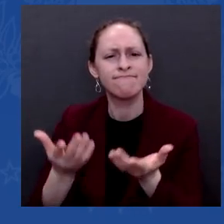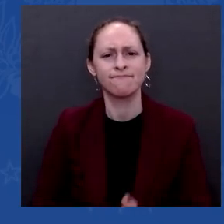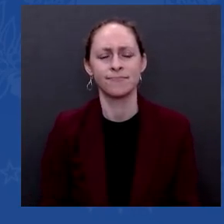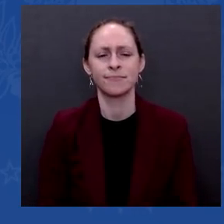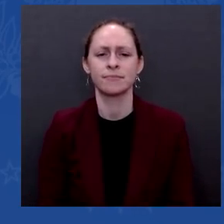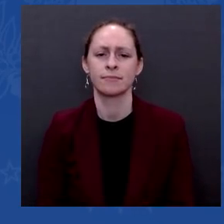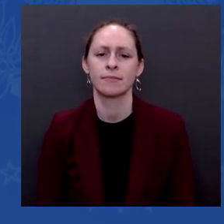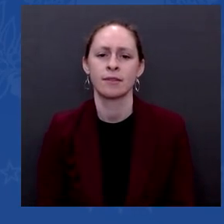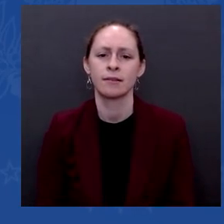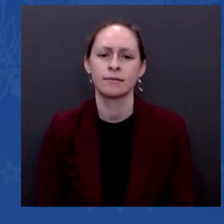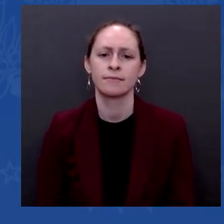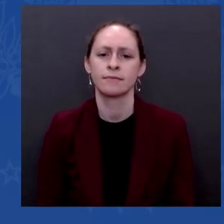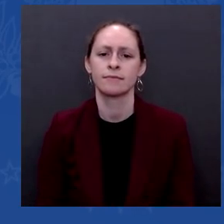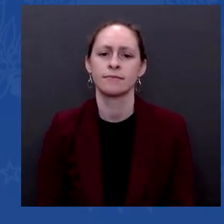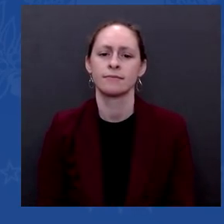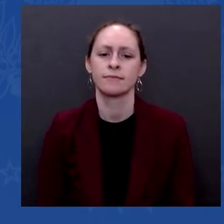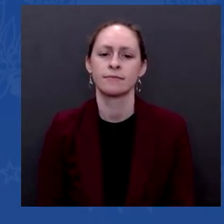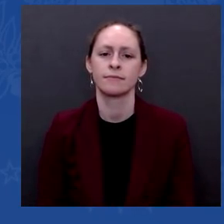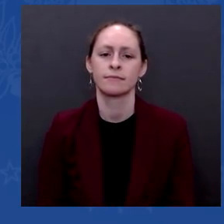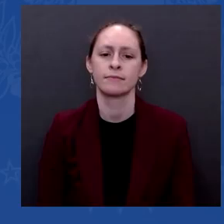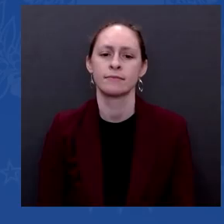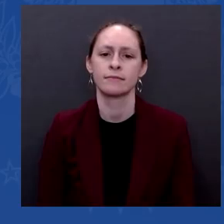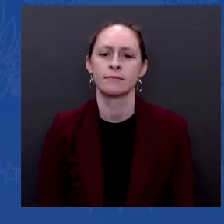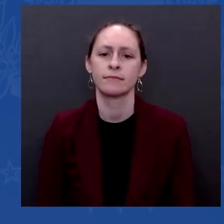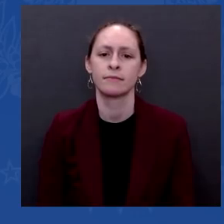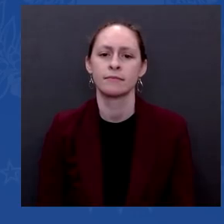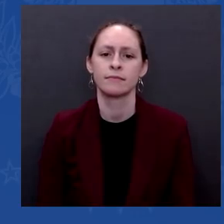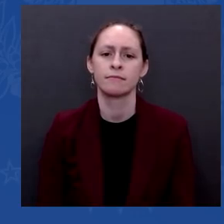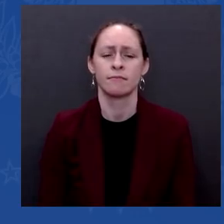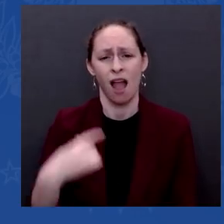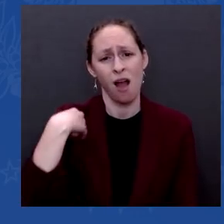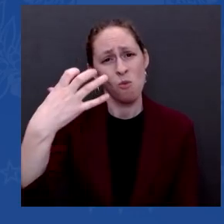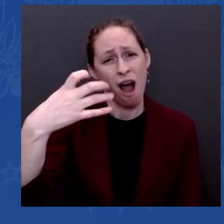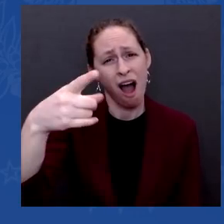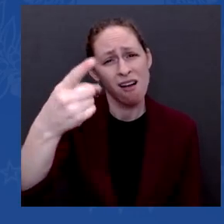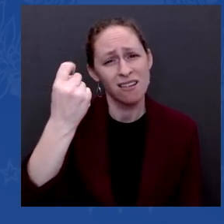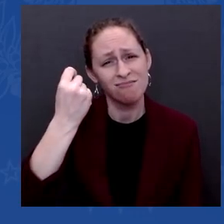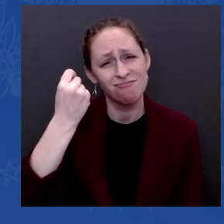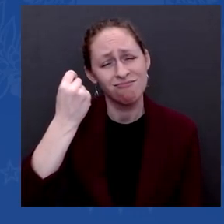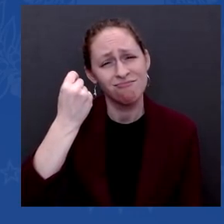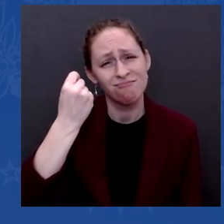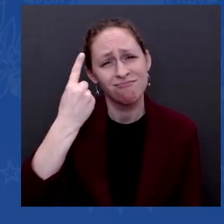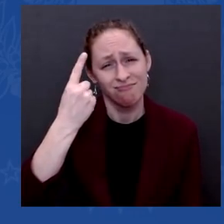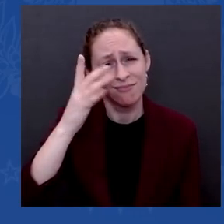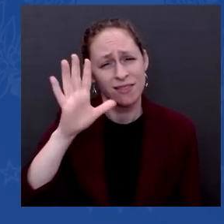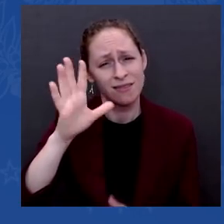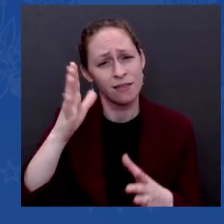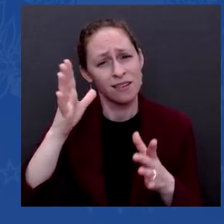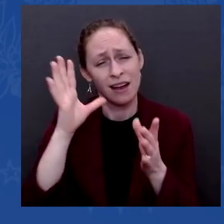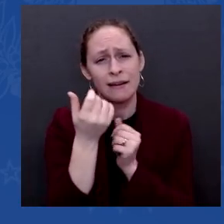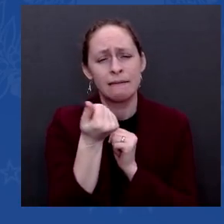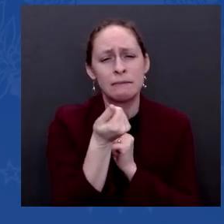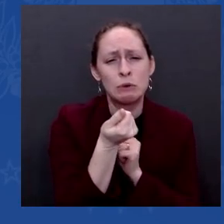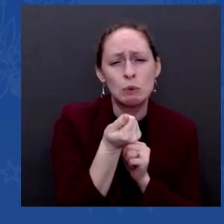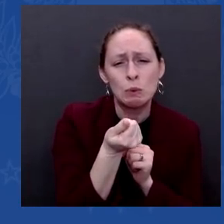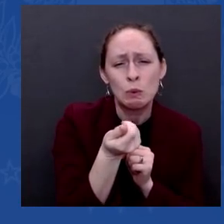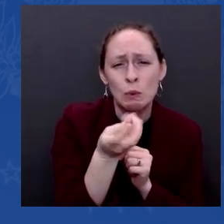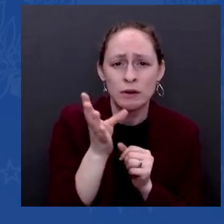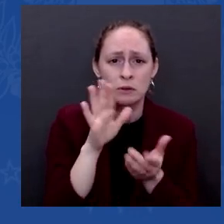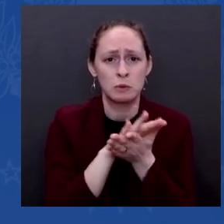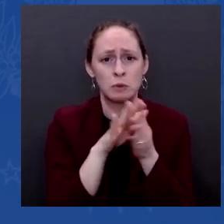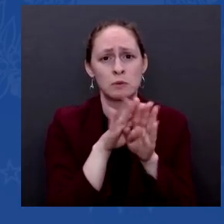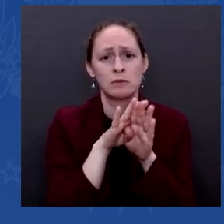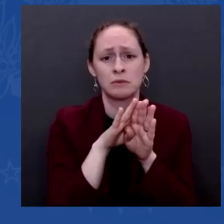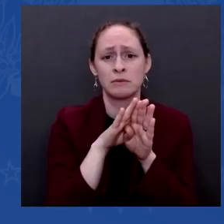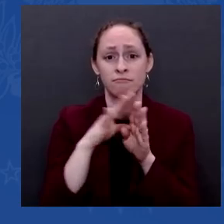few schools are closing. Over 95% are still open. So you all phrase the